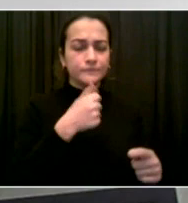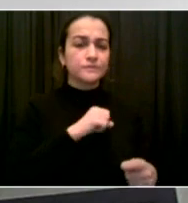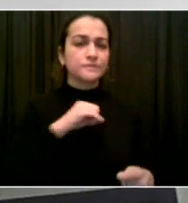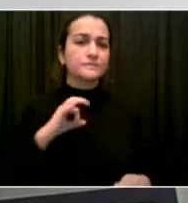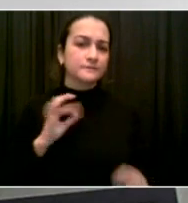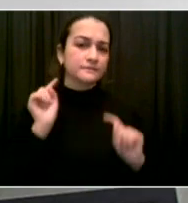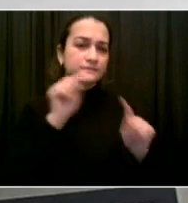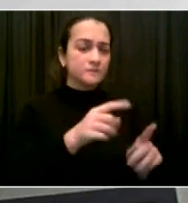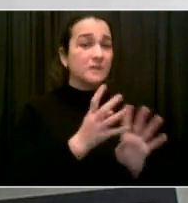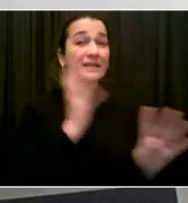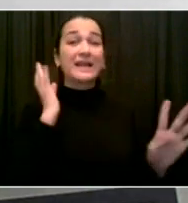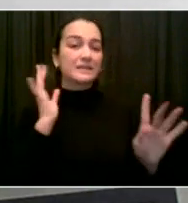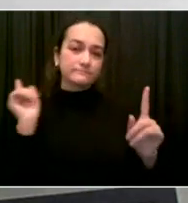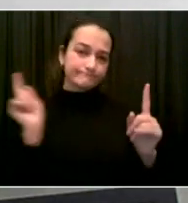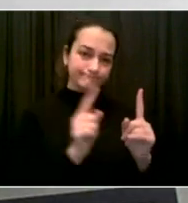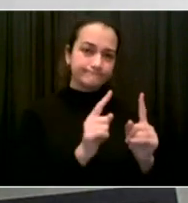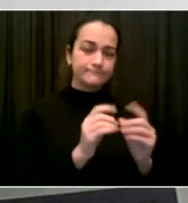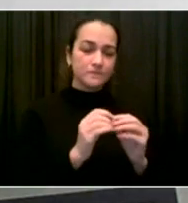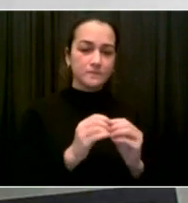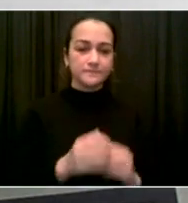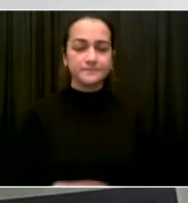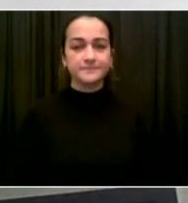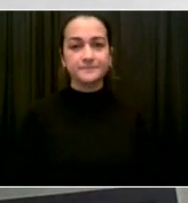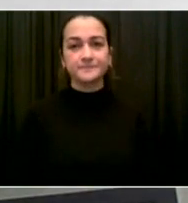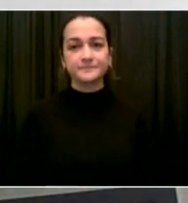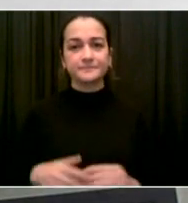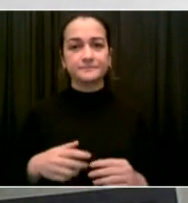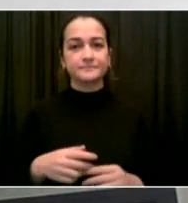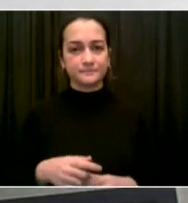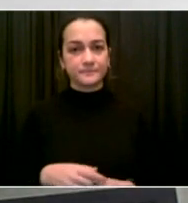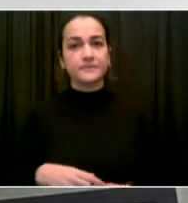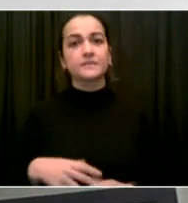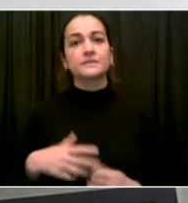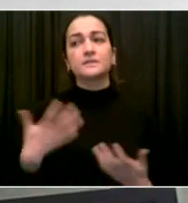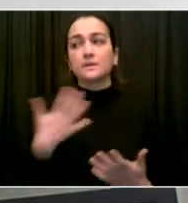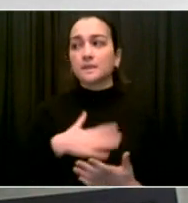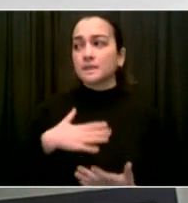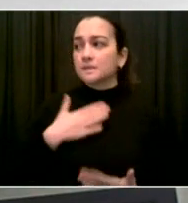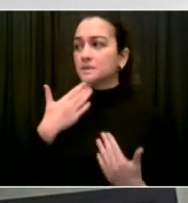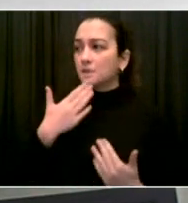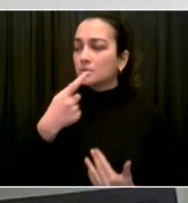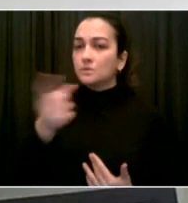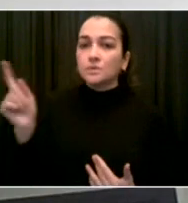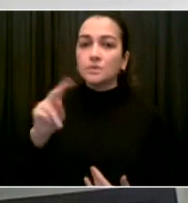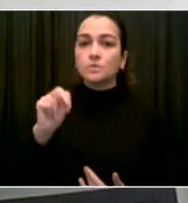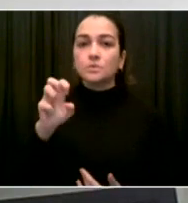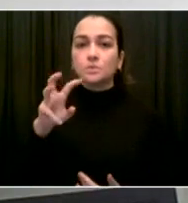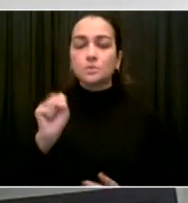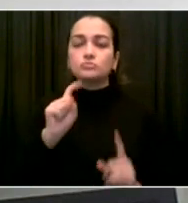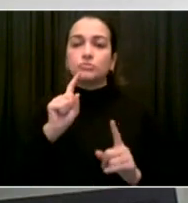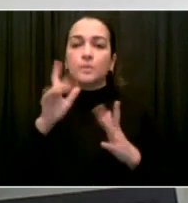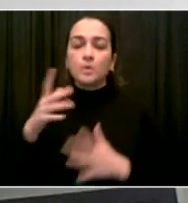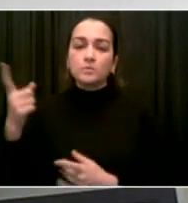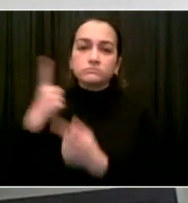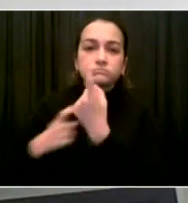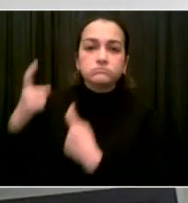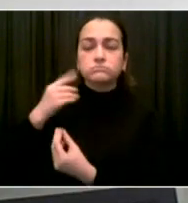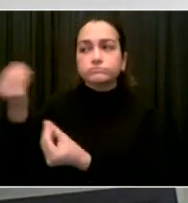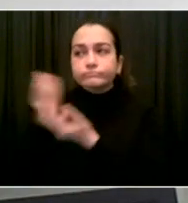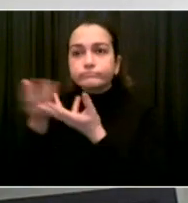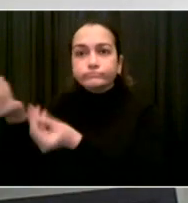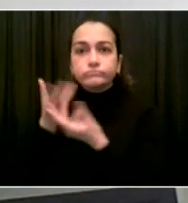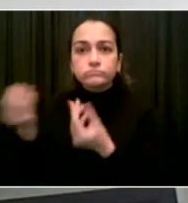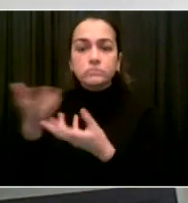tweet a long line. That always helps us. We're constantly moving resources around. We can't always accurately